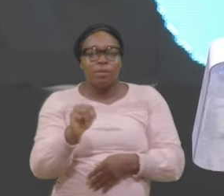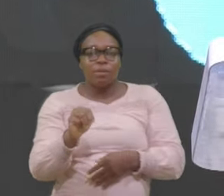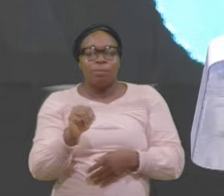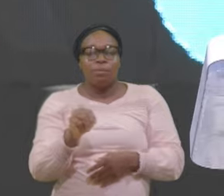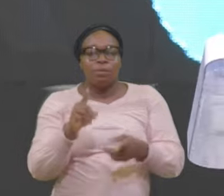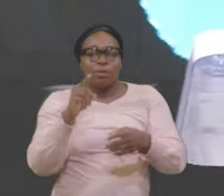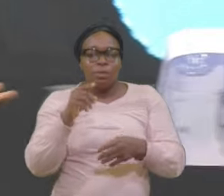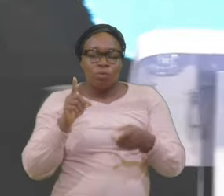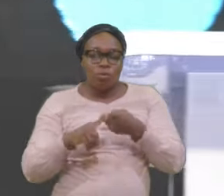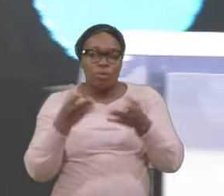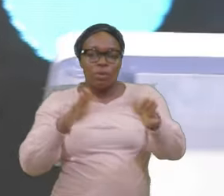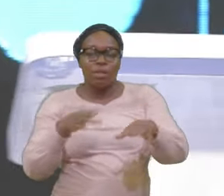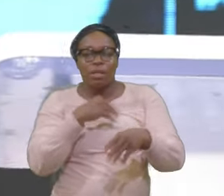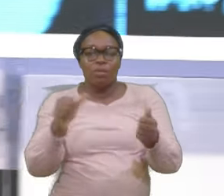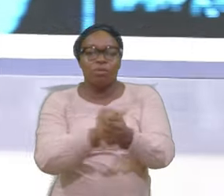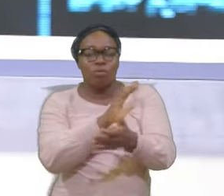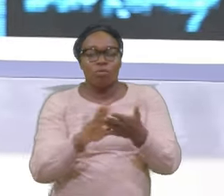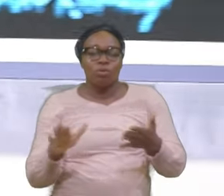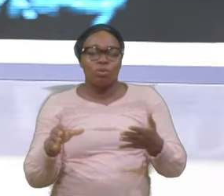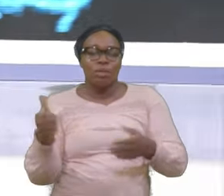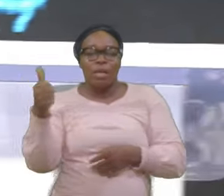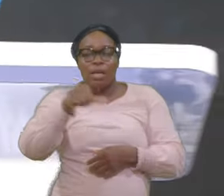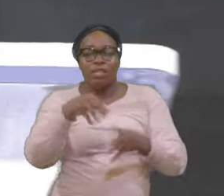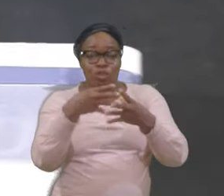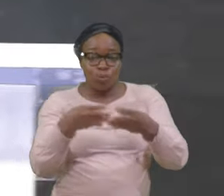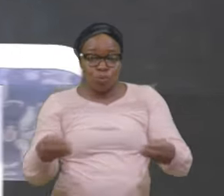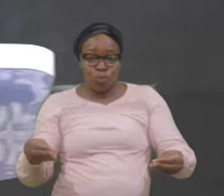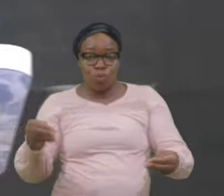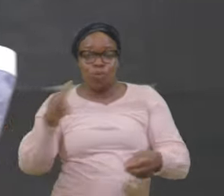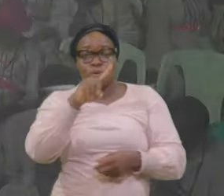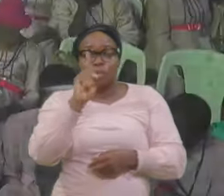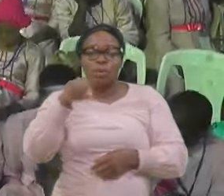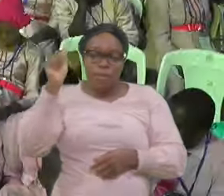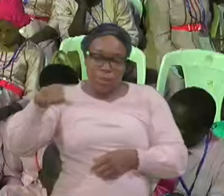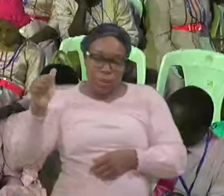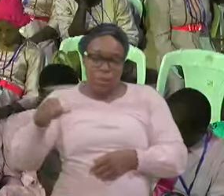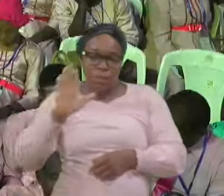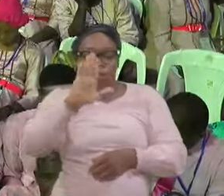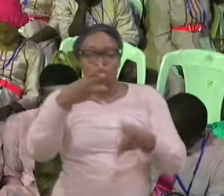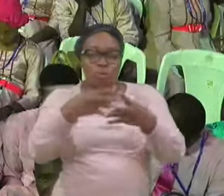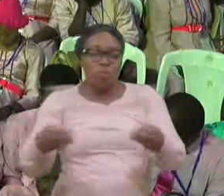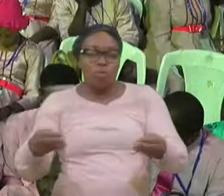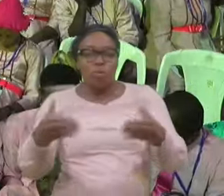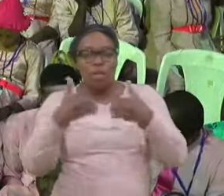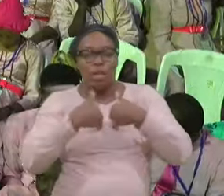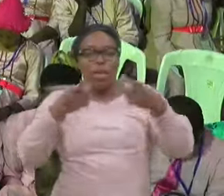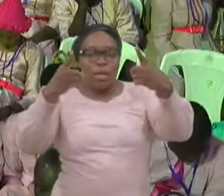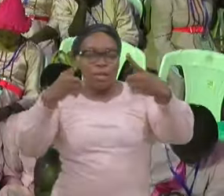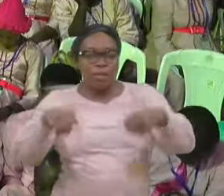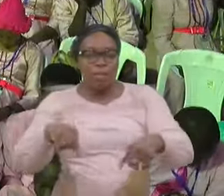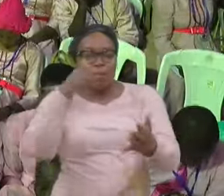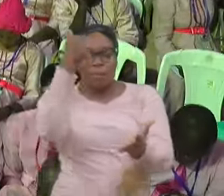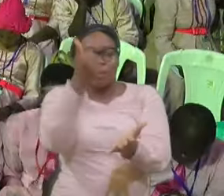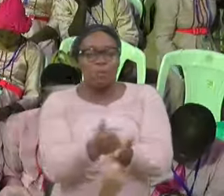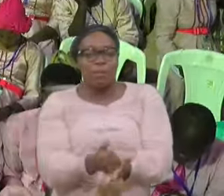Destruction Any Solution Yes The Solution Has Come What Is The Solution Look At